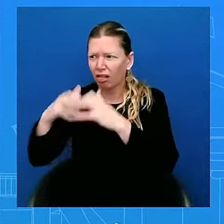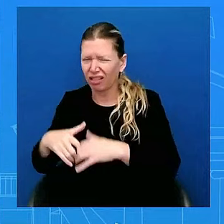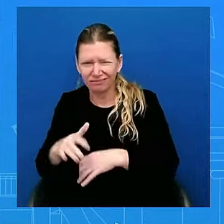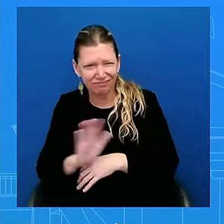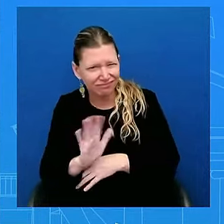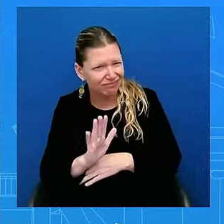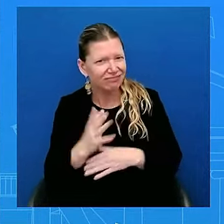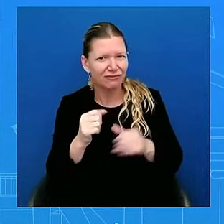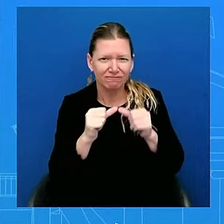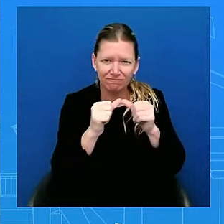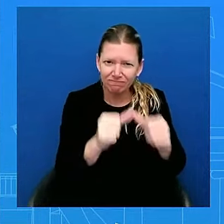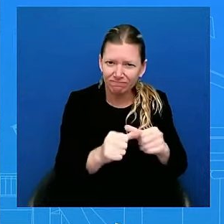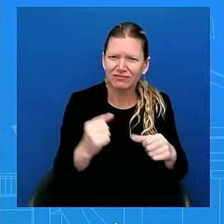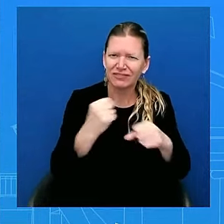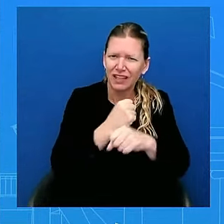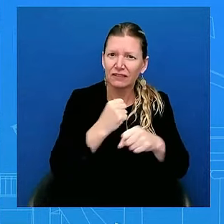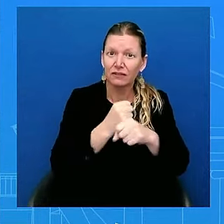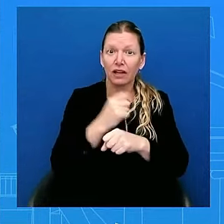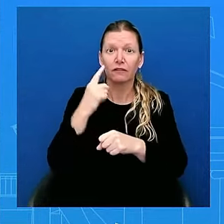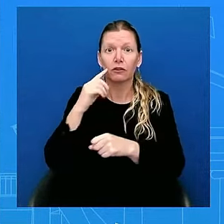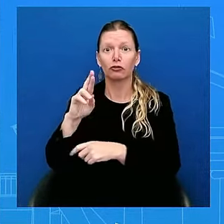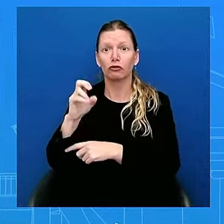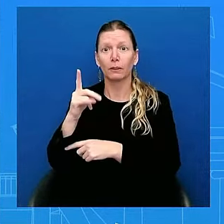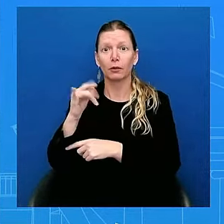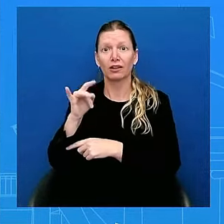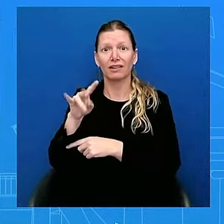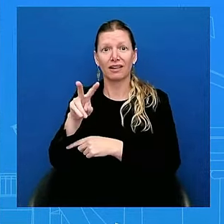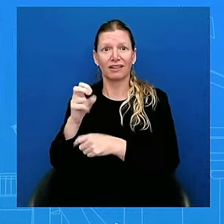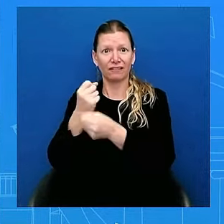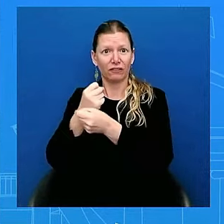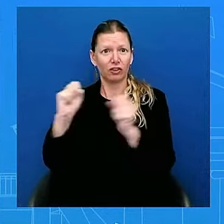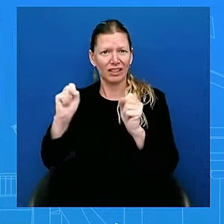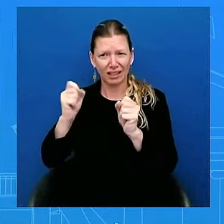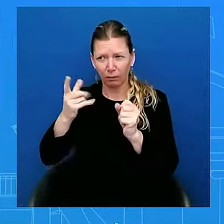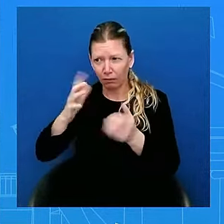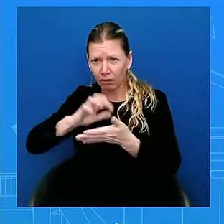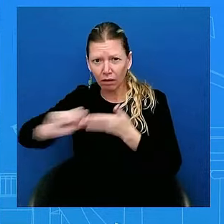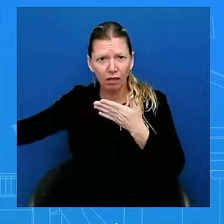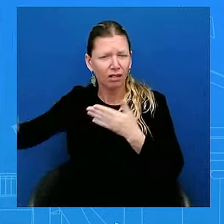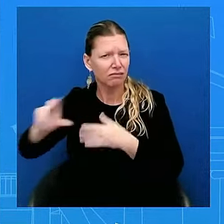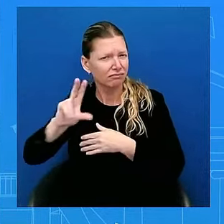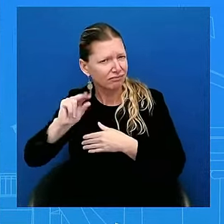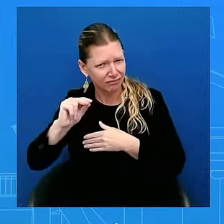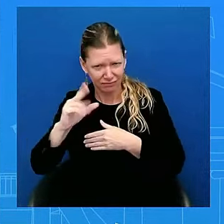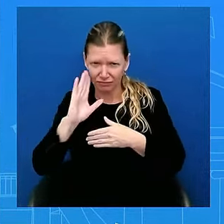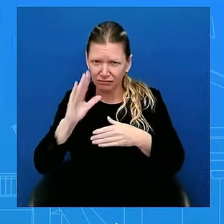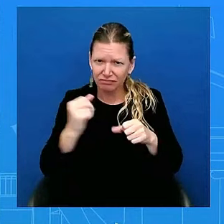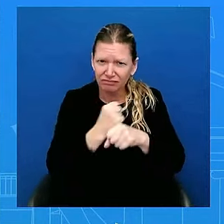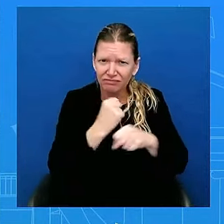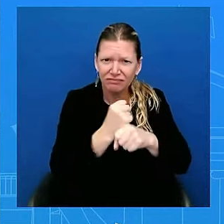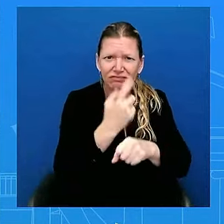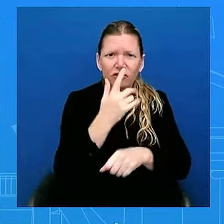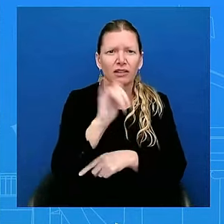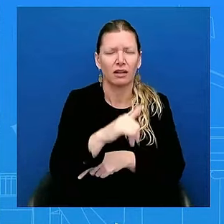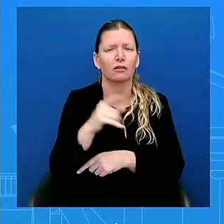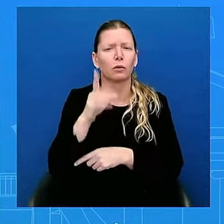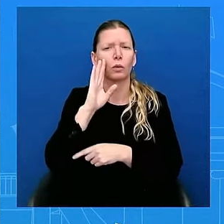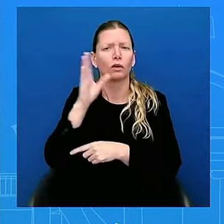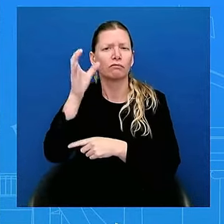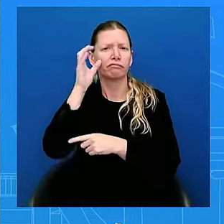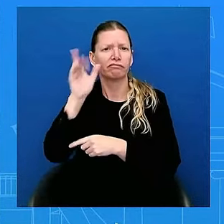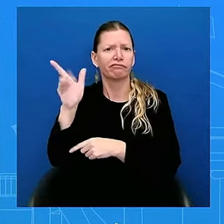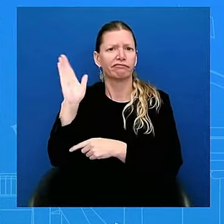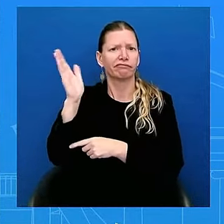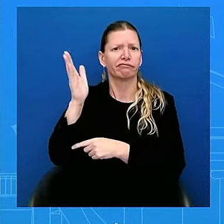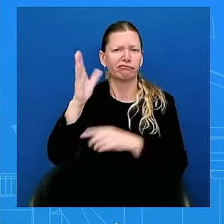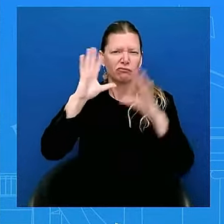Biden when he addresses the nation tonight at 8 p.m. Eastern Standard Time. Tonight, the President will